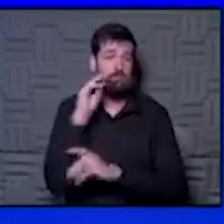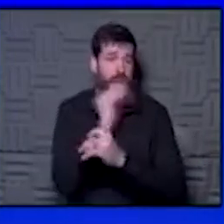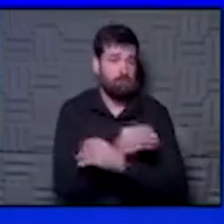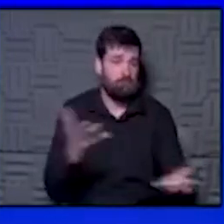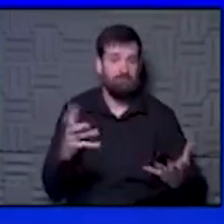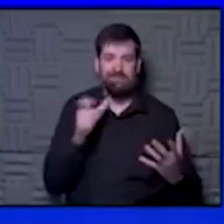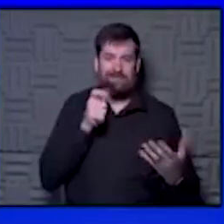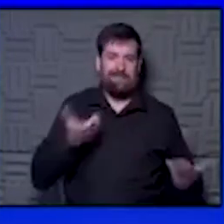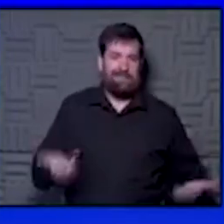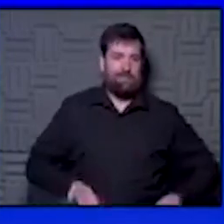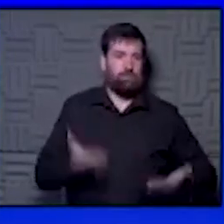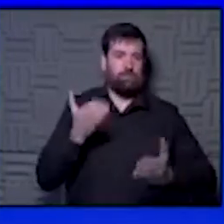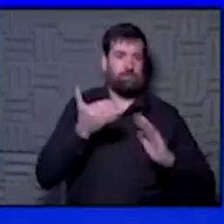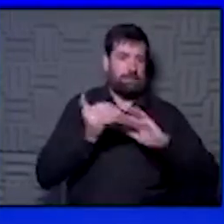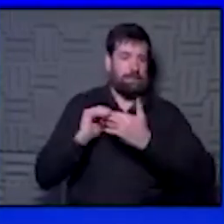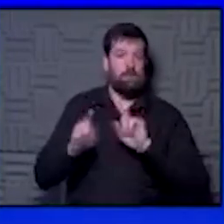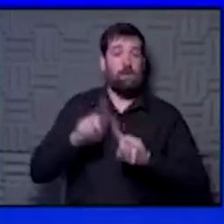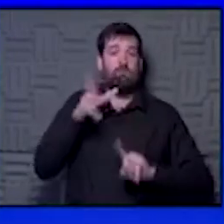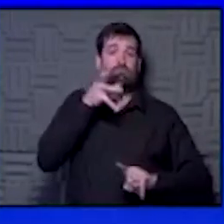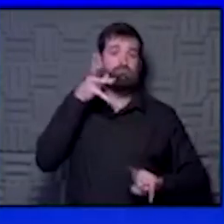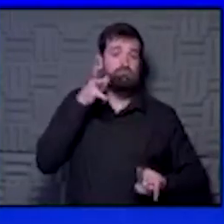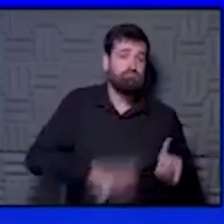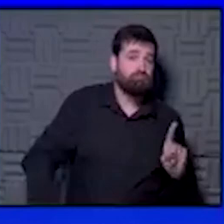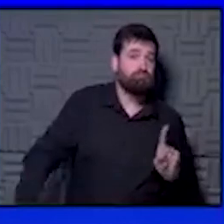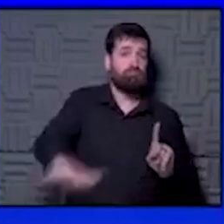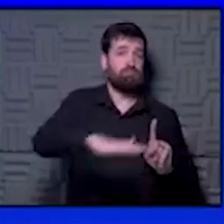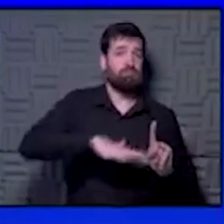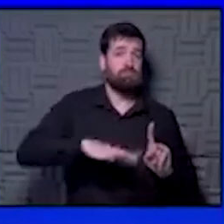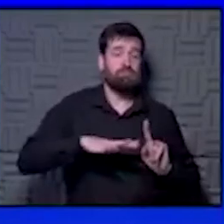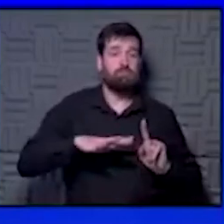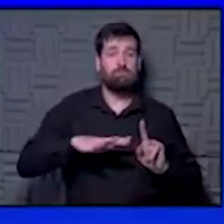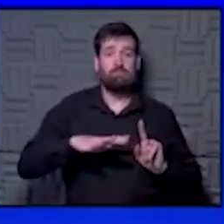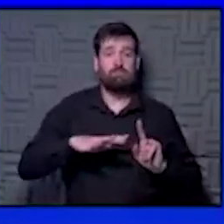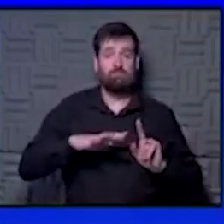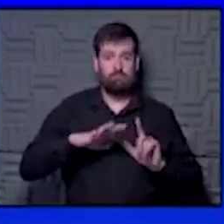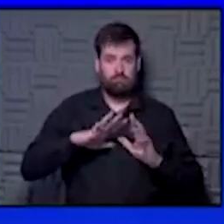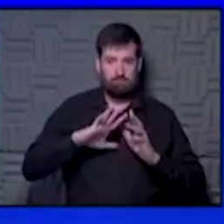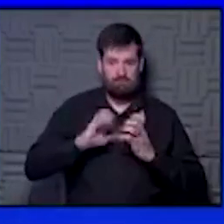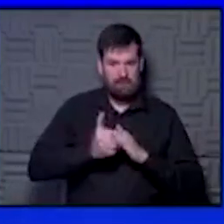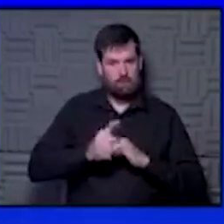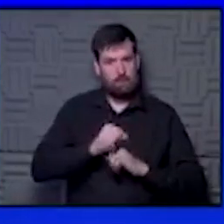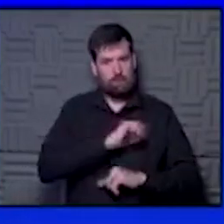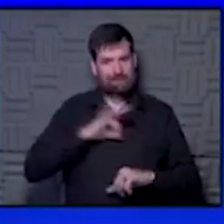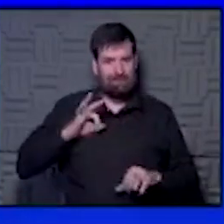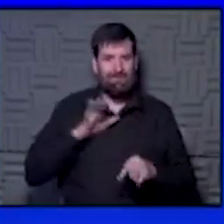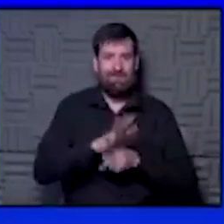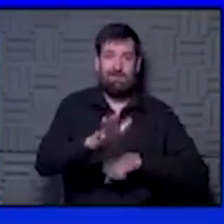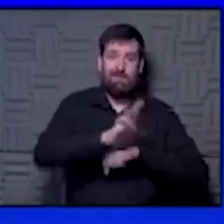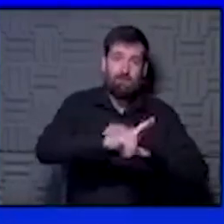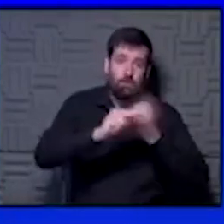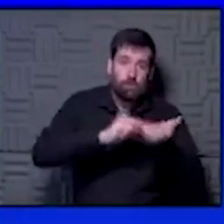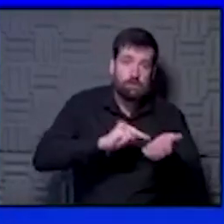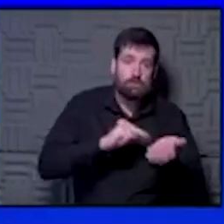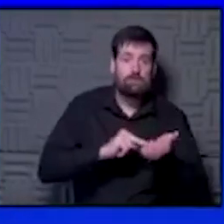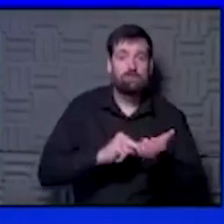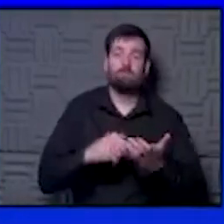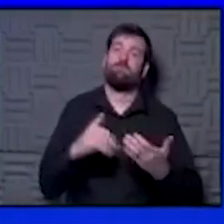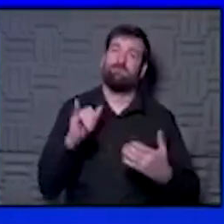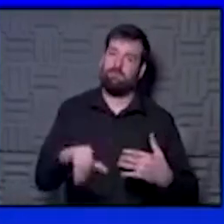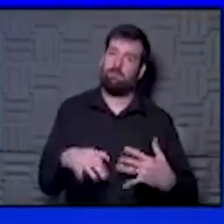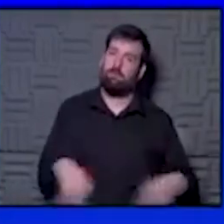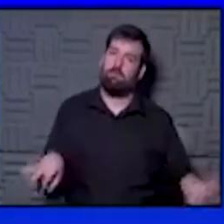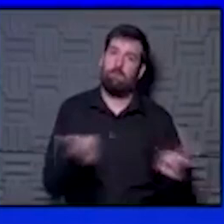not so much here in the city, but in rural areas too, the ability to staff the beds by nursing is an important